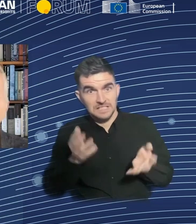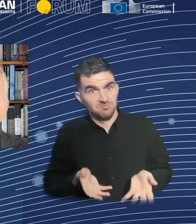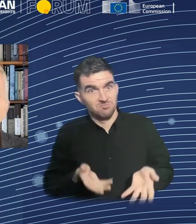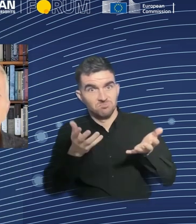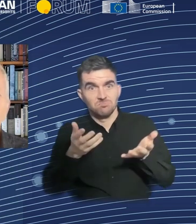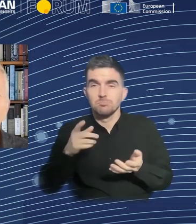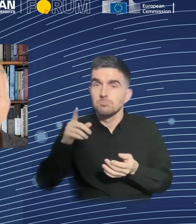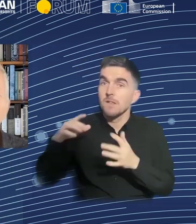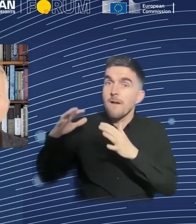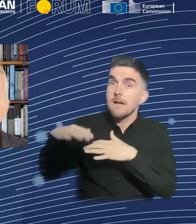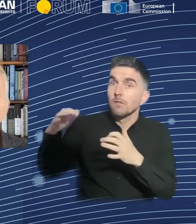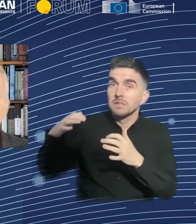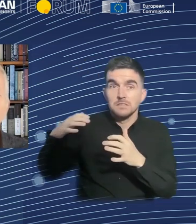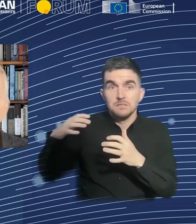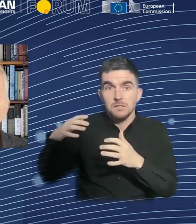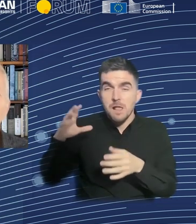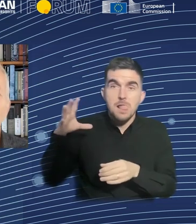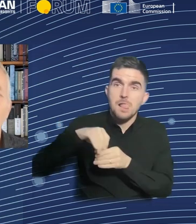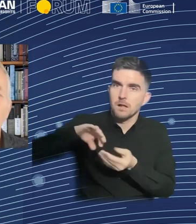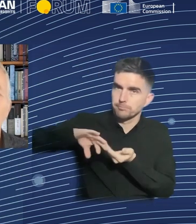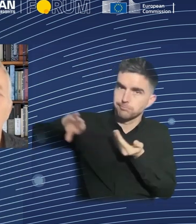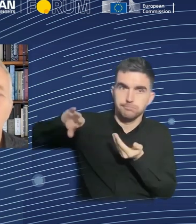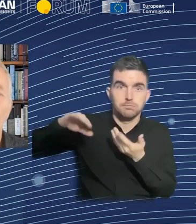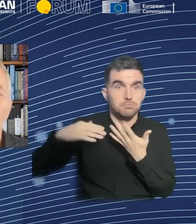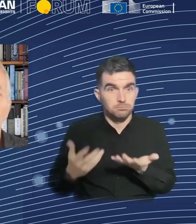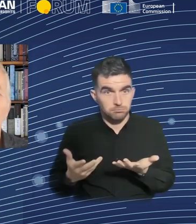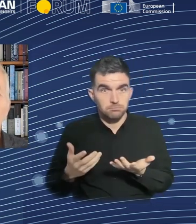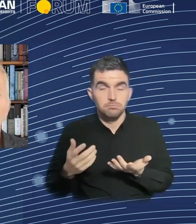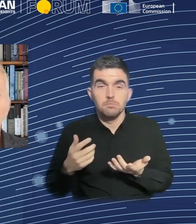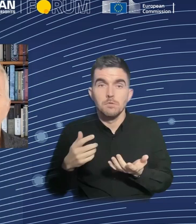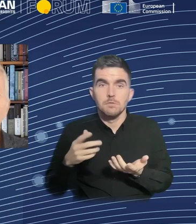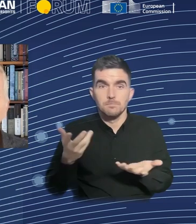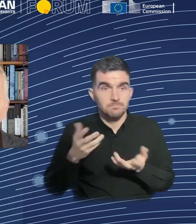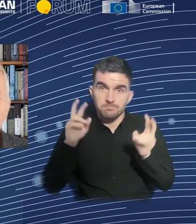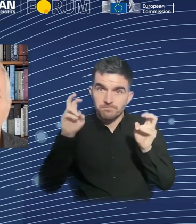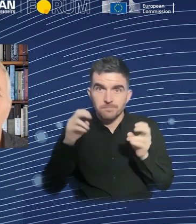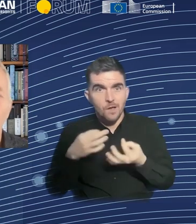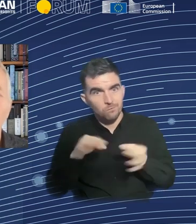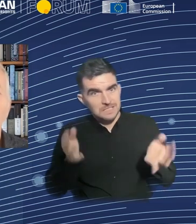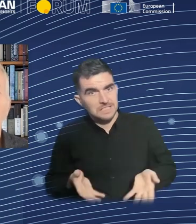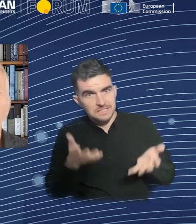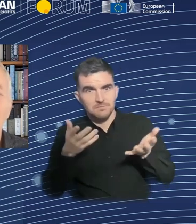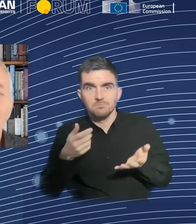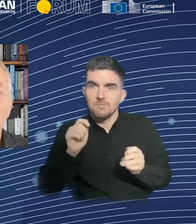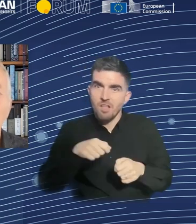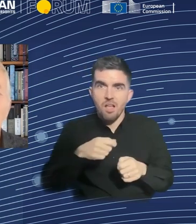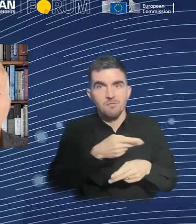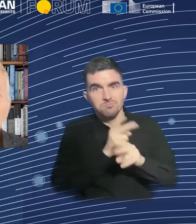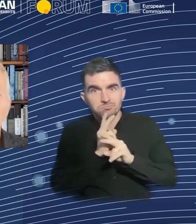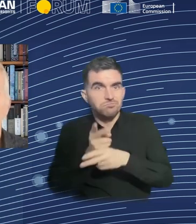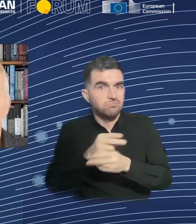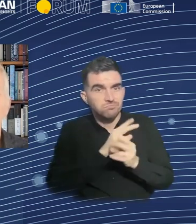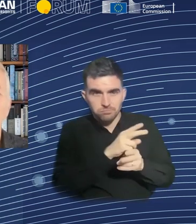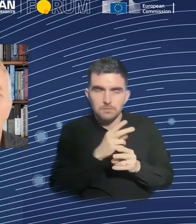key points. To an economist, economic rents are profits above a normal rate achievable in a competitive market, which are gained because of